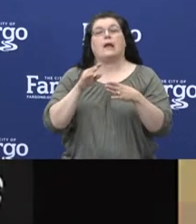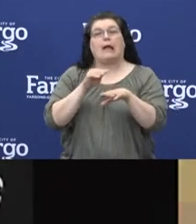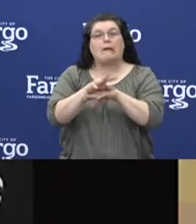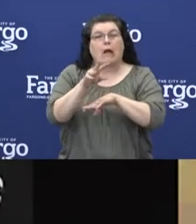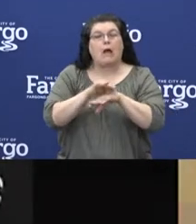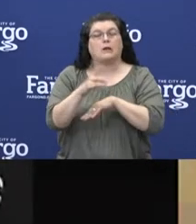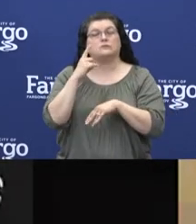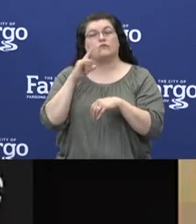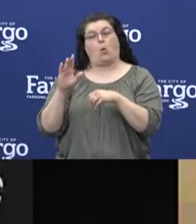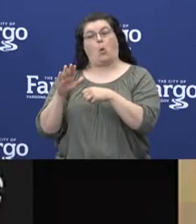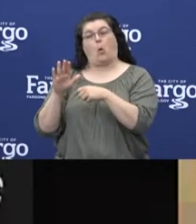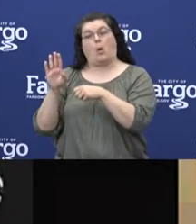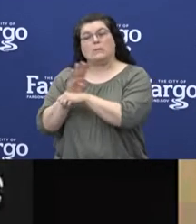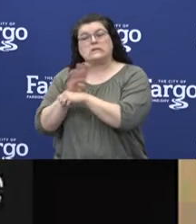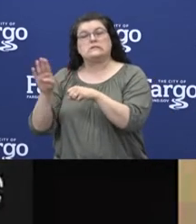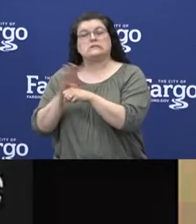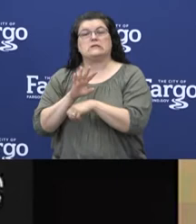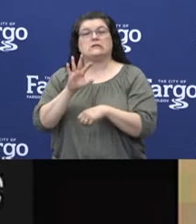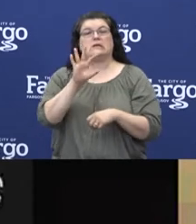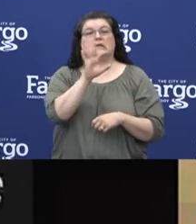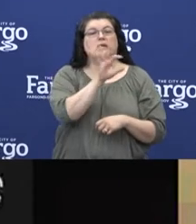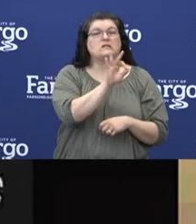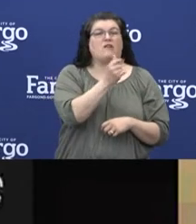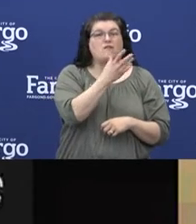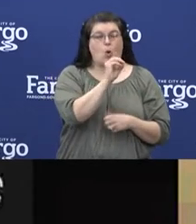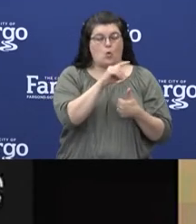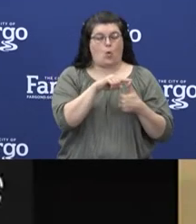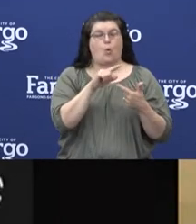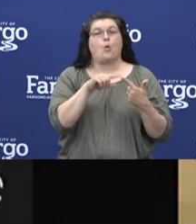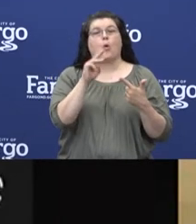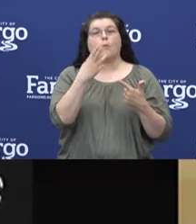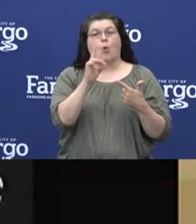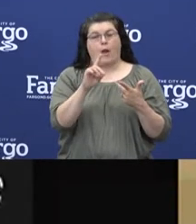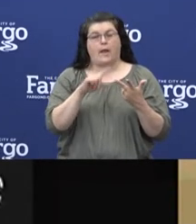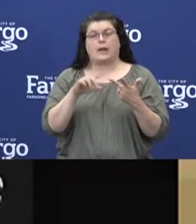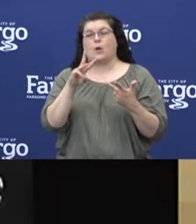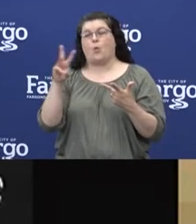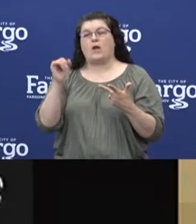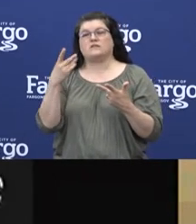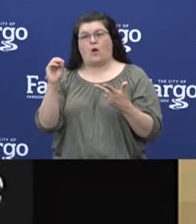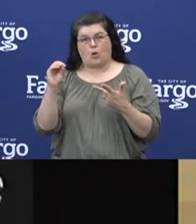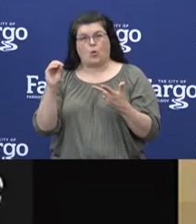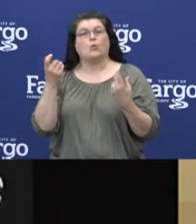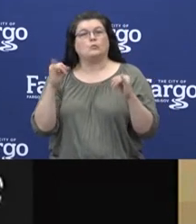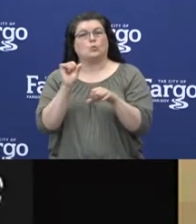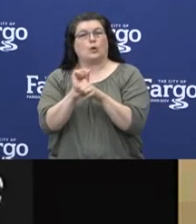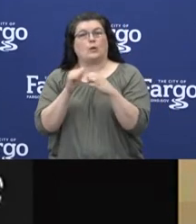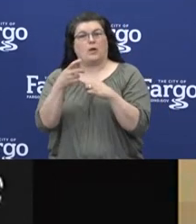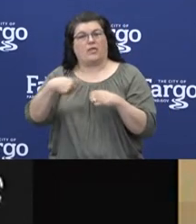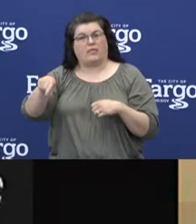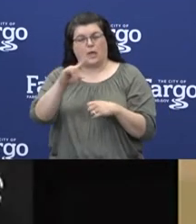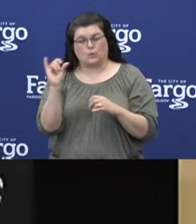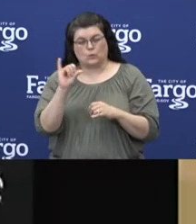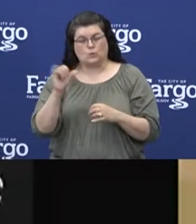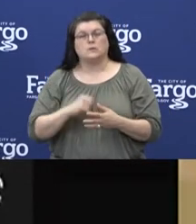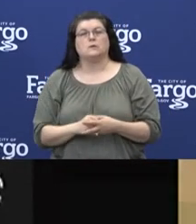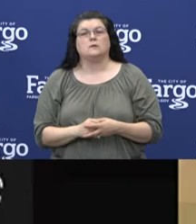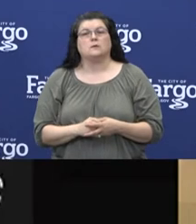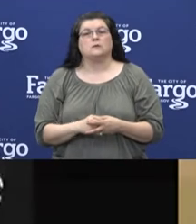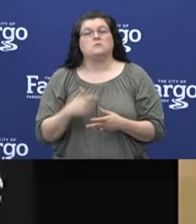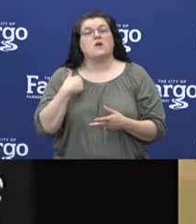as well as the Fargo-Moorhead and West Fargo Chamber. We have a number of staff that are increasing